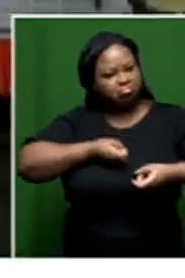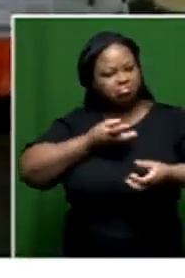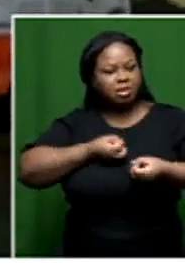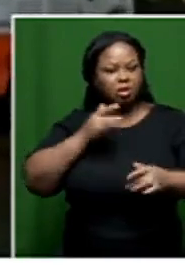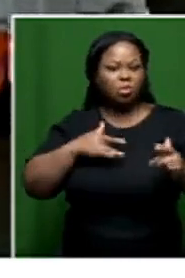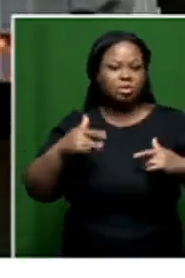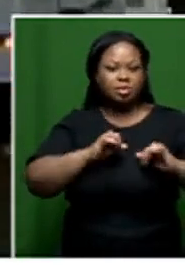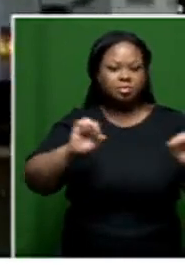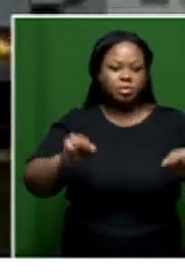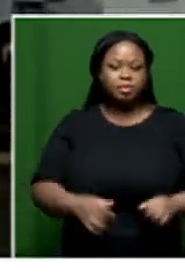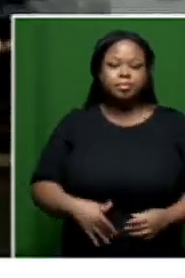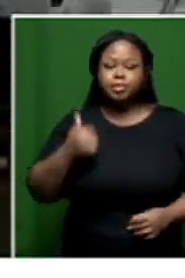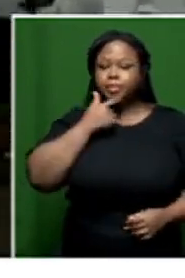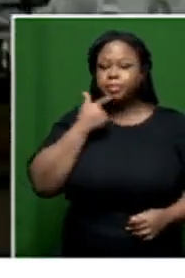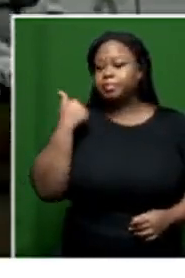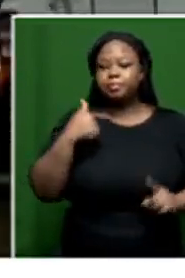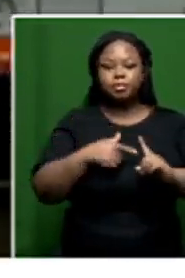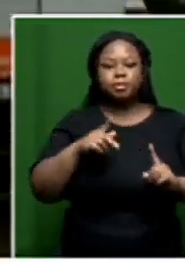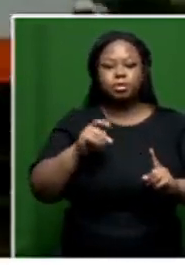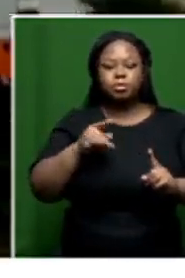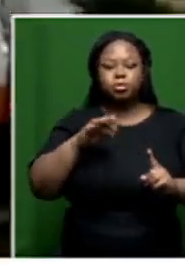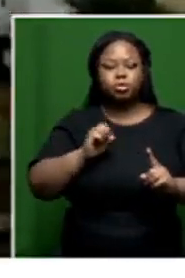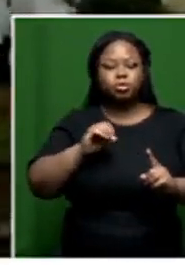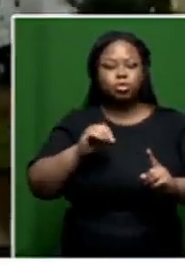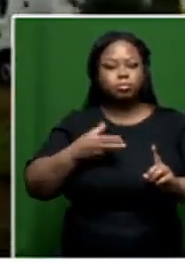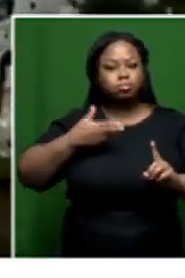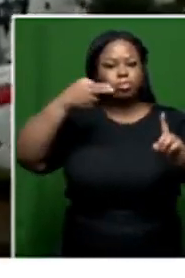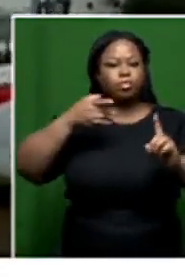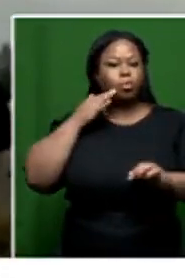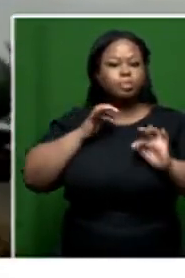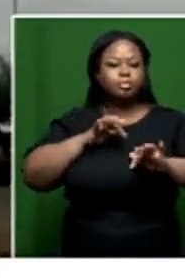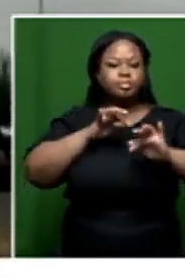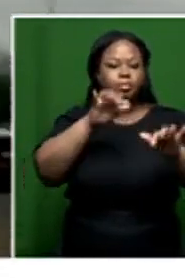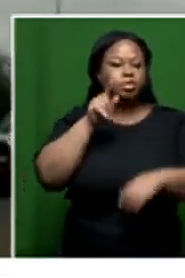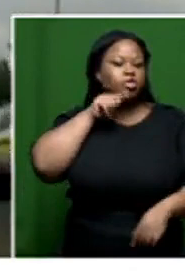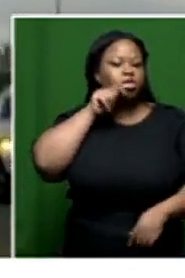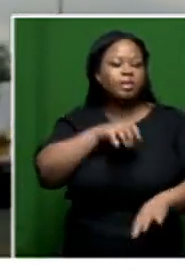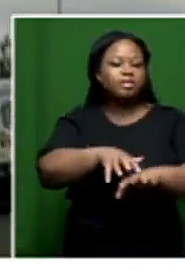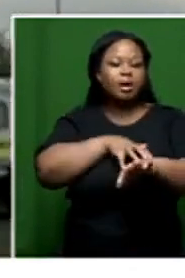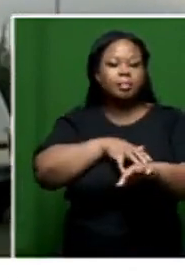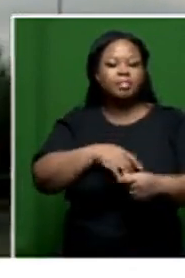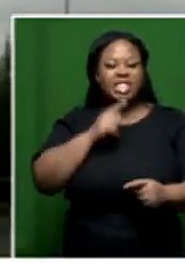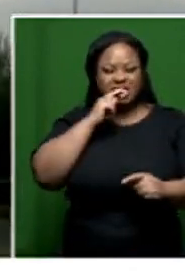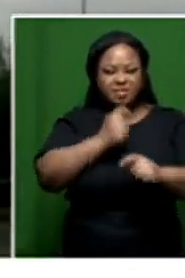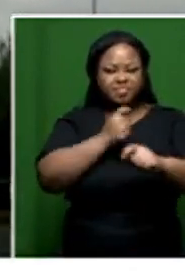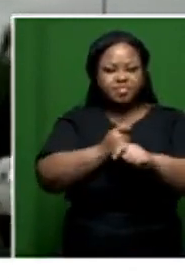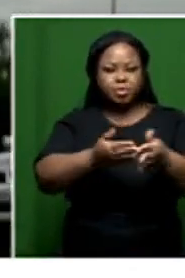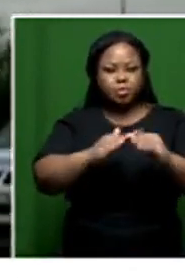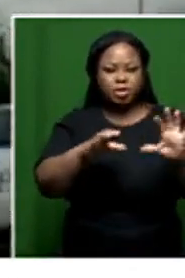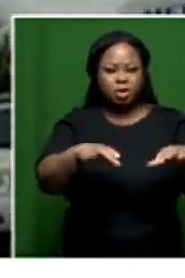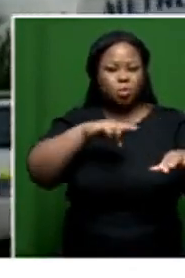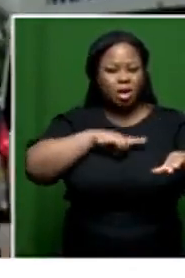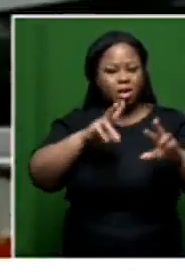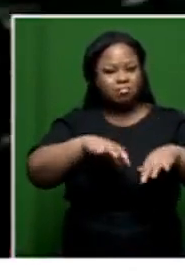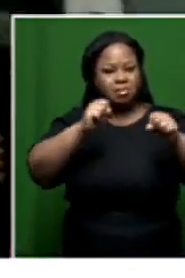concerns. Recently, Khomozodi Aile was fatally shot during a march at the chicken farm informal settlement over power